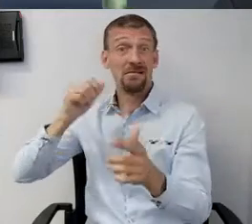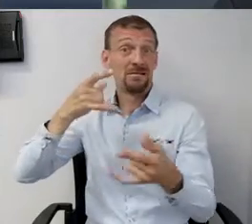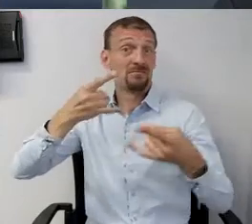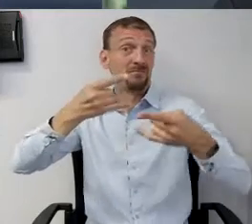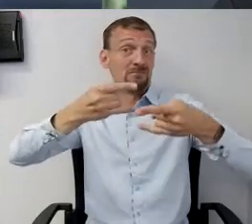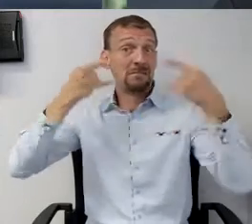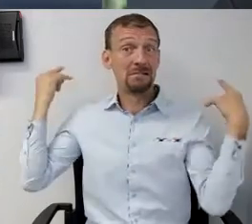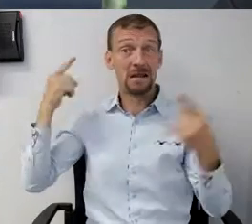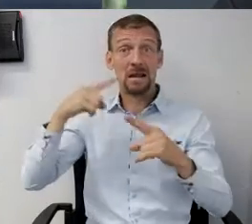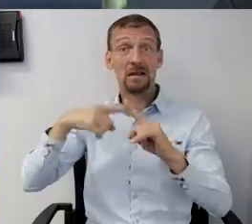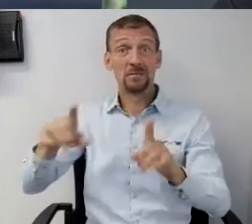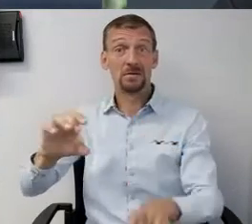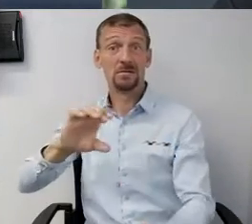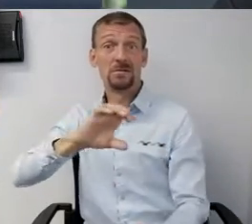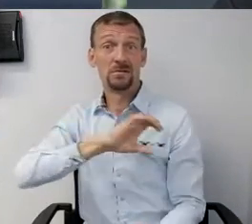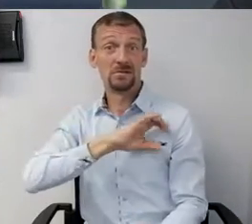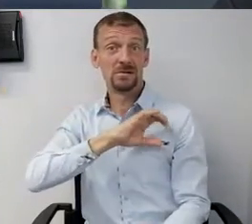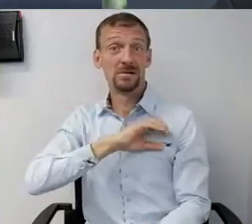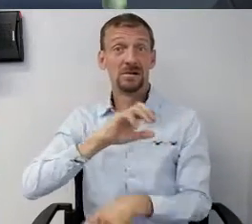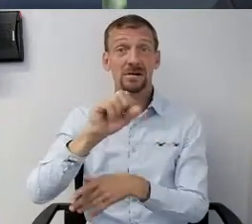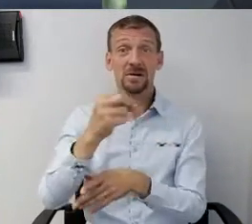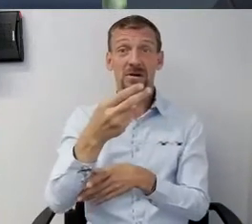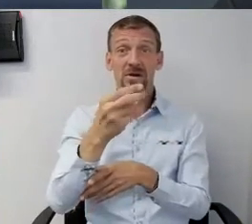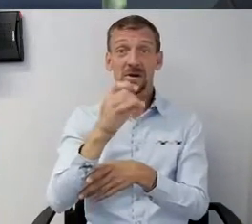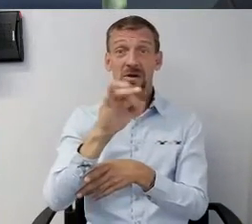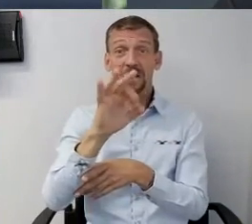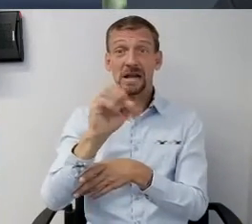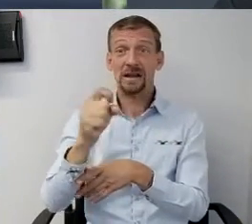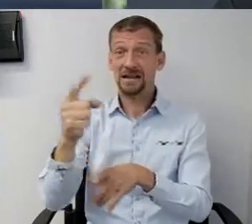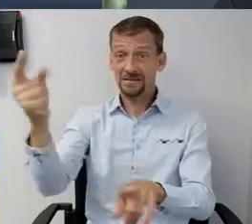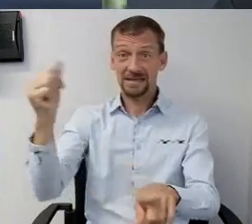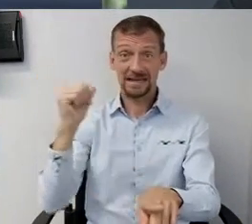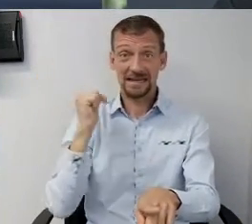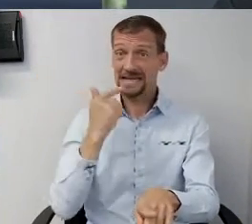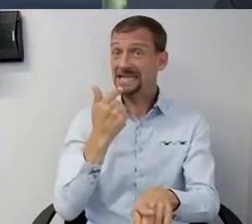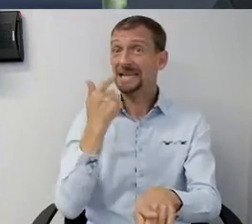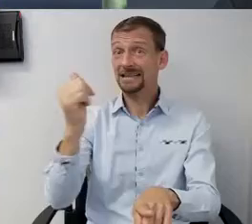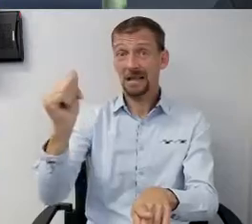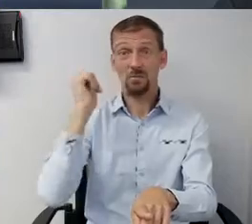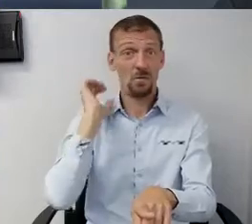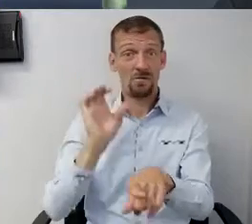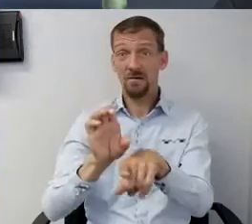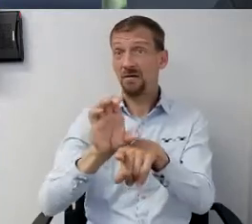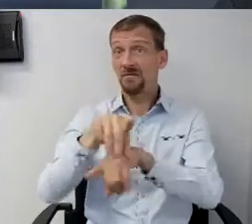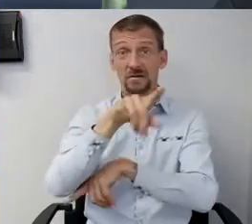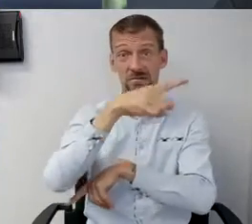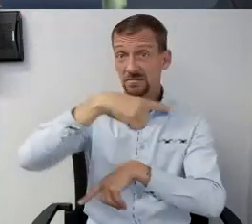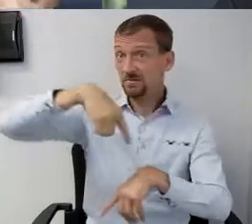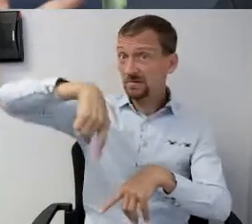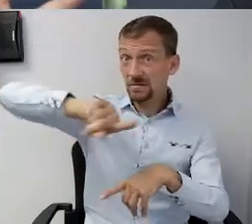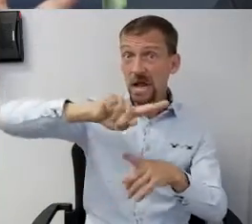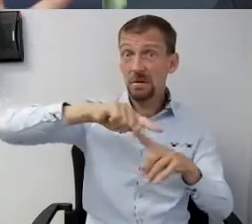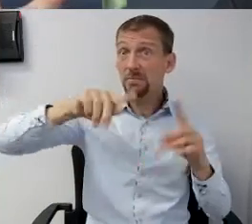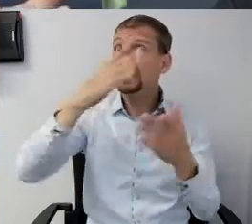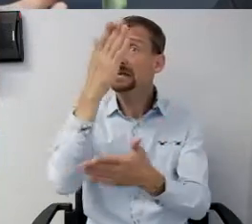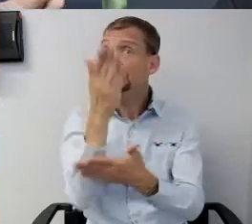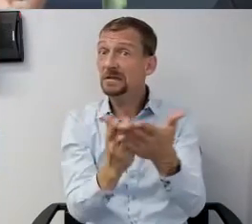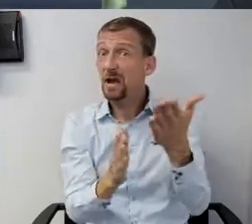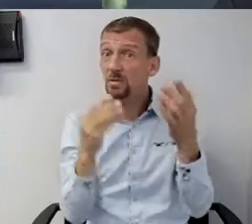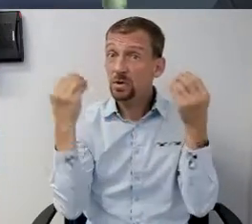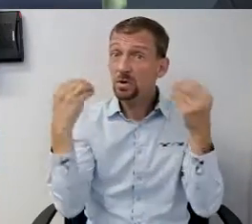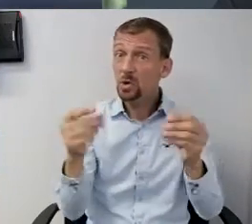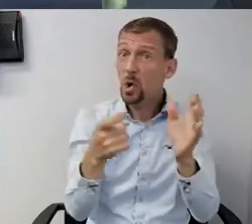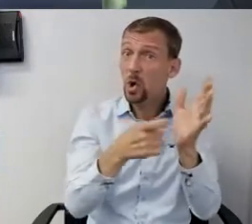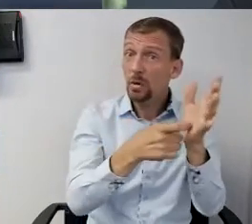yet our local sheriff's department, I guess they issued a statement saying that they won't enforce it. So it appears some stores are requiring